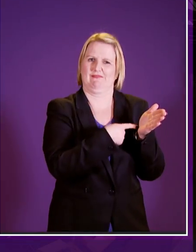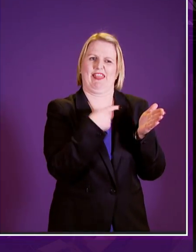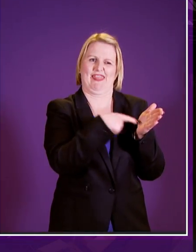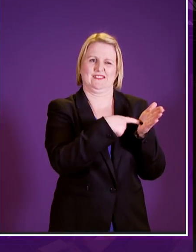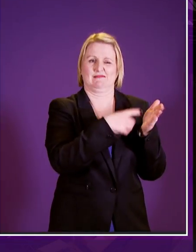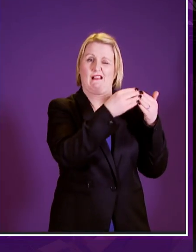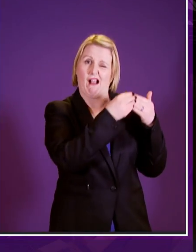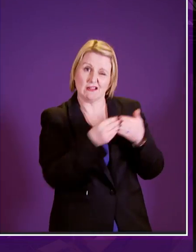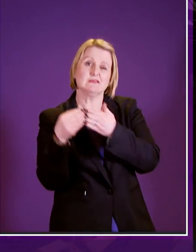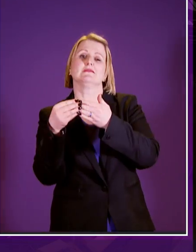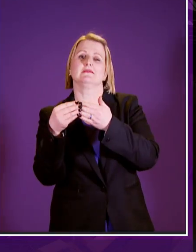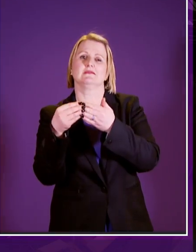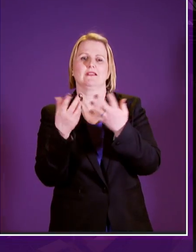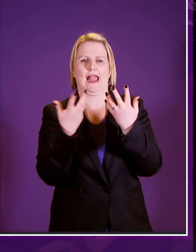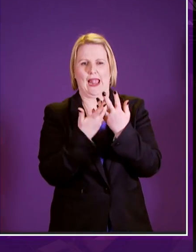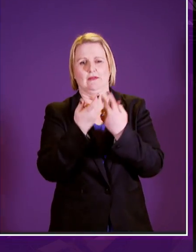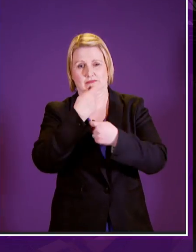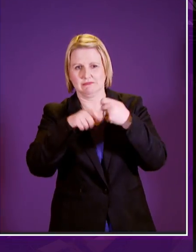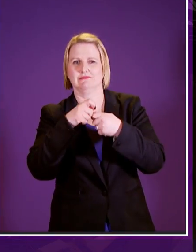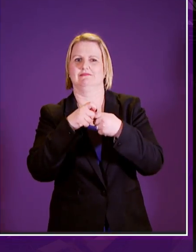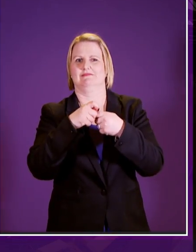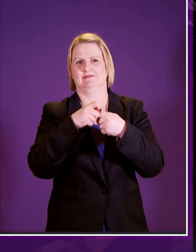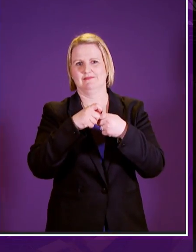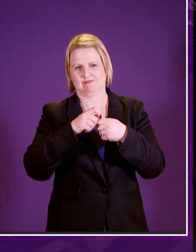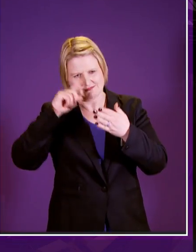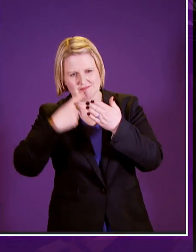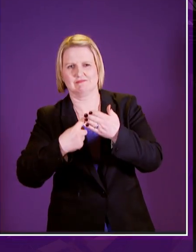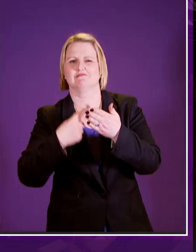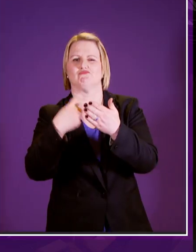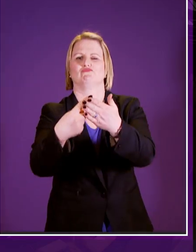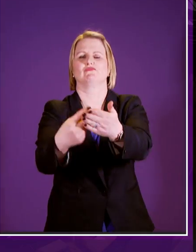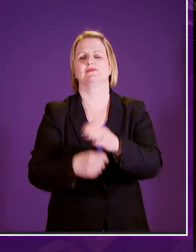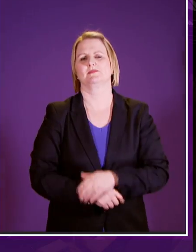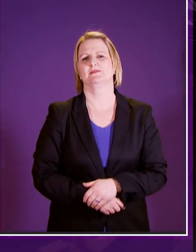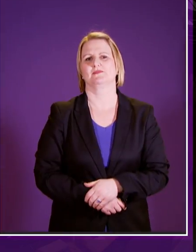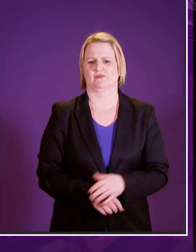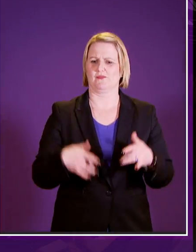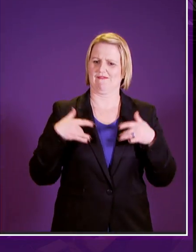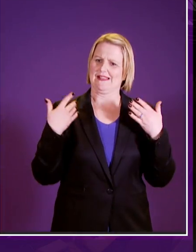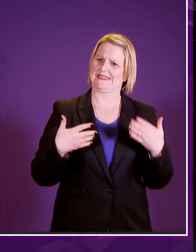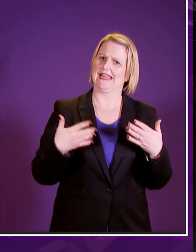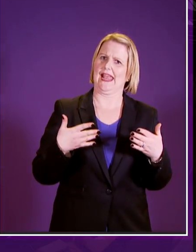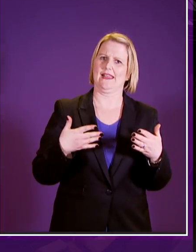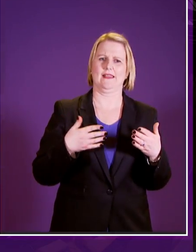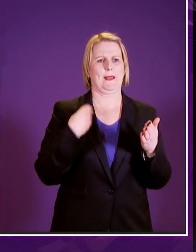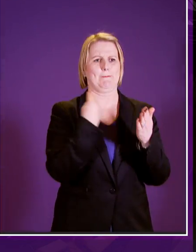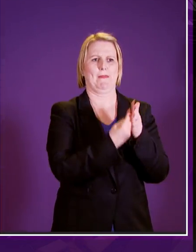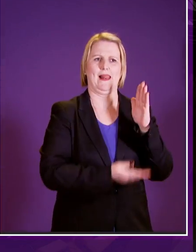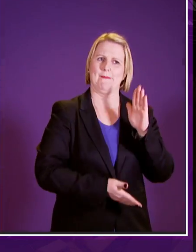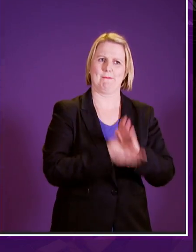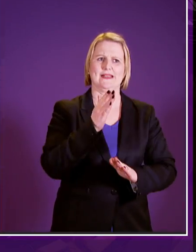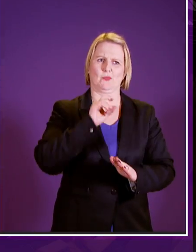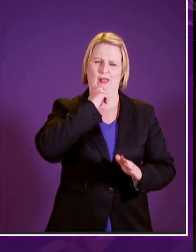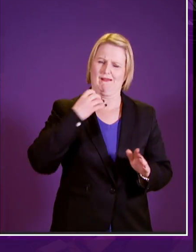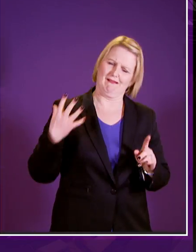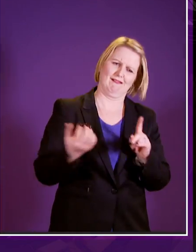framework through which these regulations will be made it feels like we have achieved something today in passing this bill but there is an awful